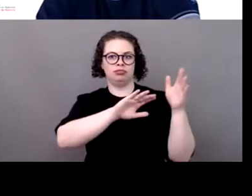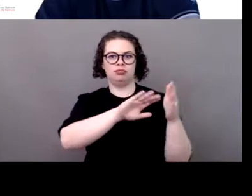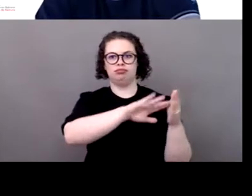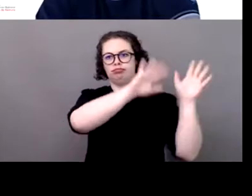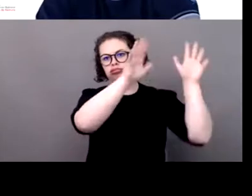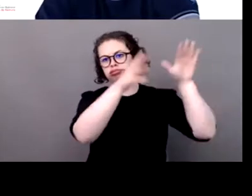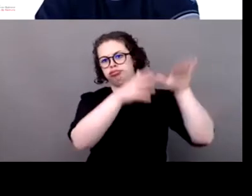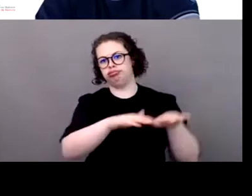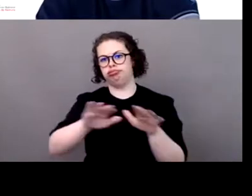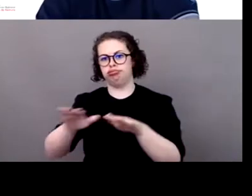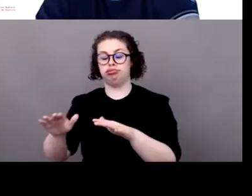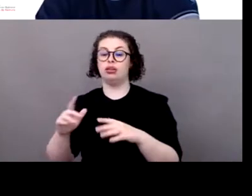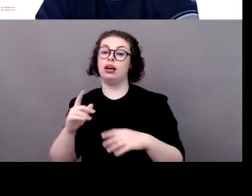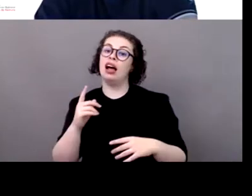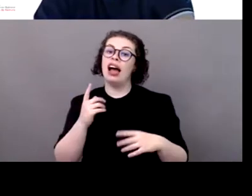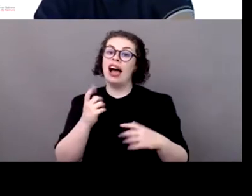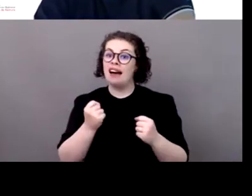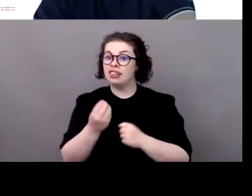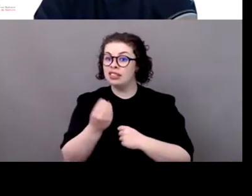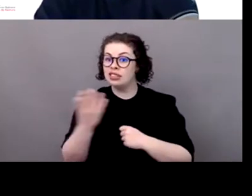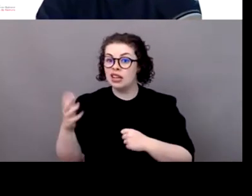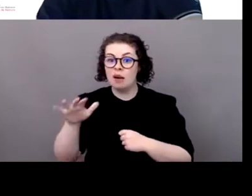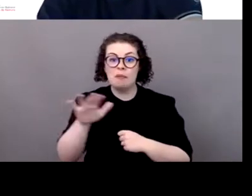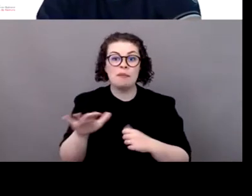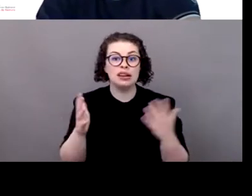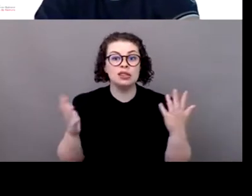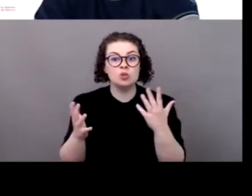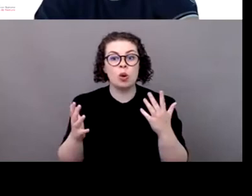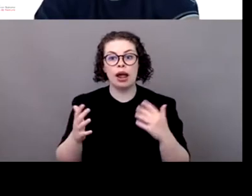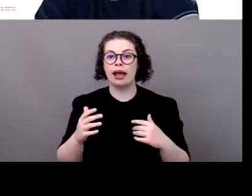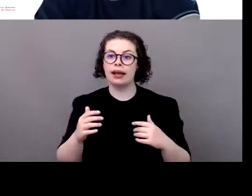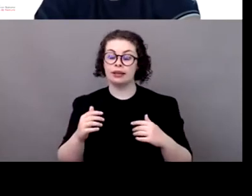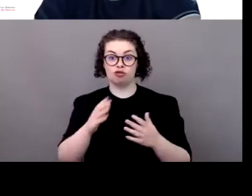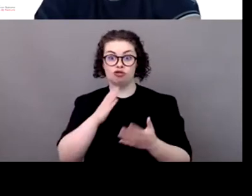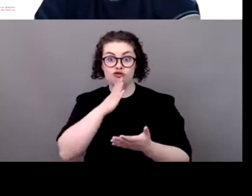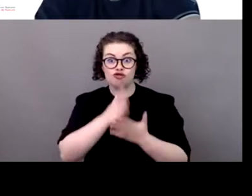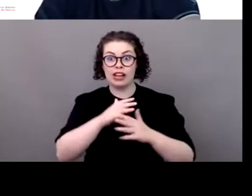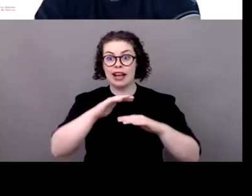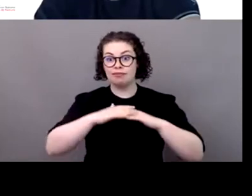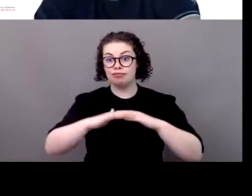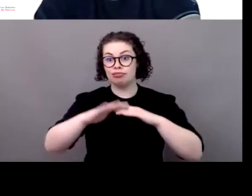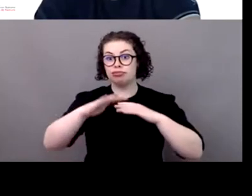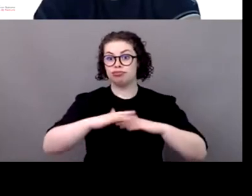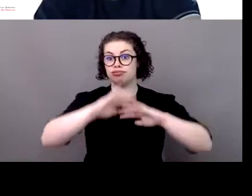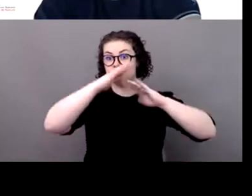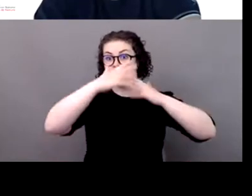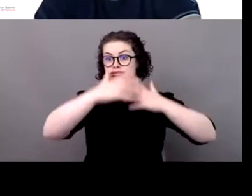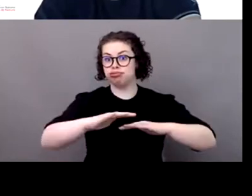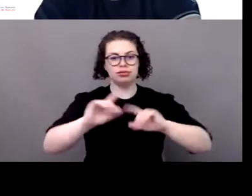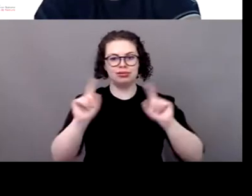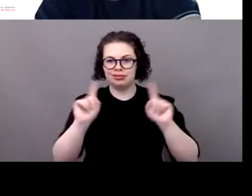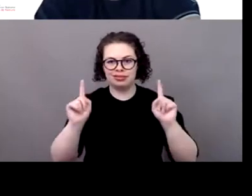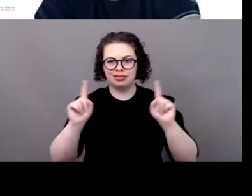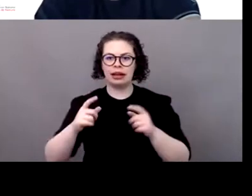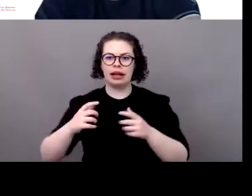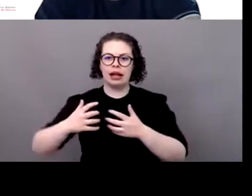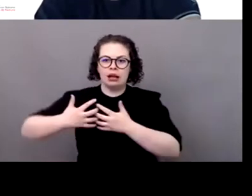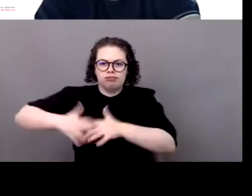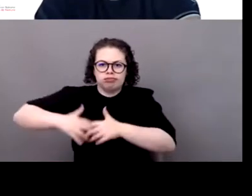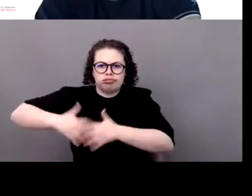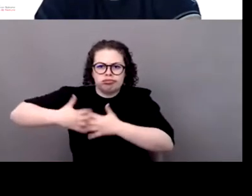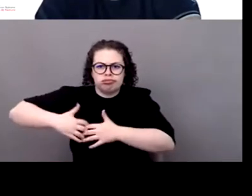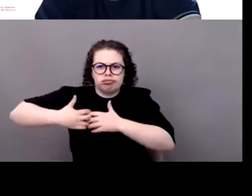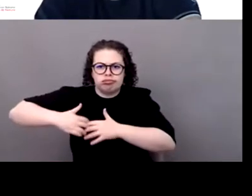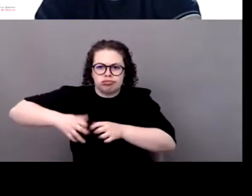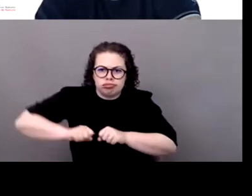many incohérences. There are many incohérences. It's important between us, just to point out the doigt, for not to recommencer these aspects-là.